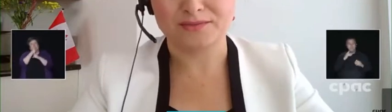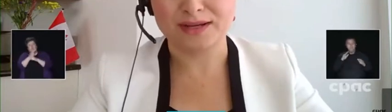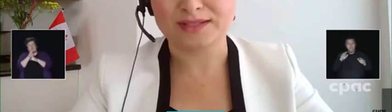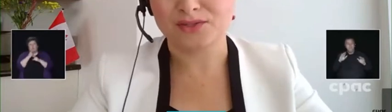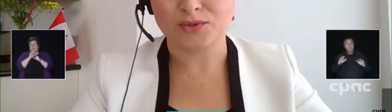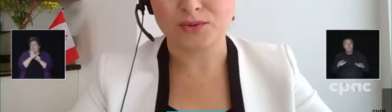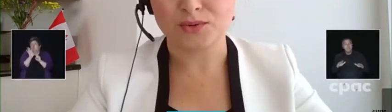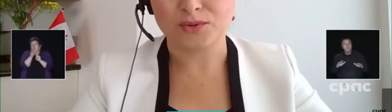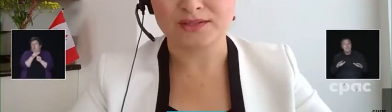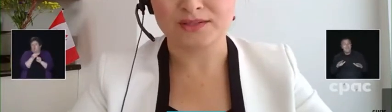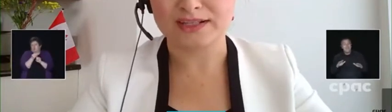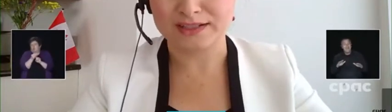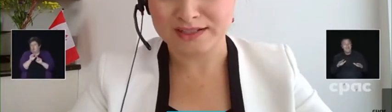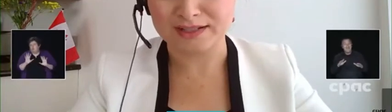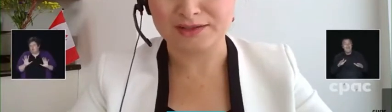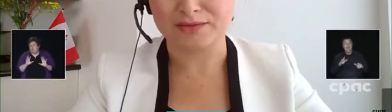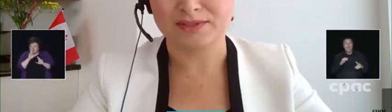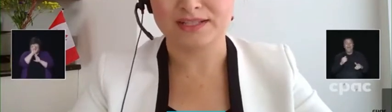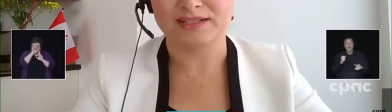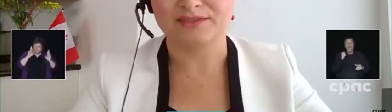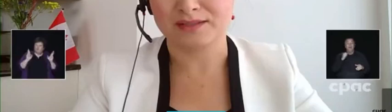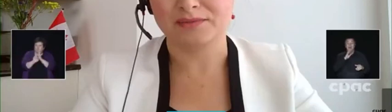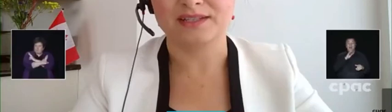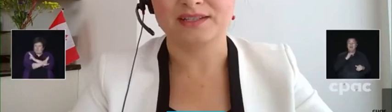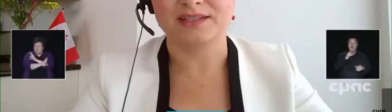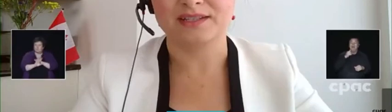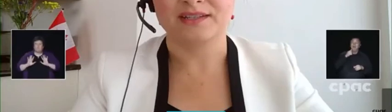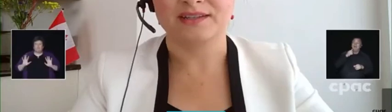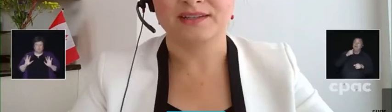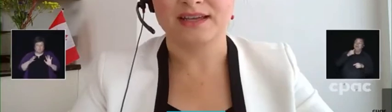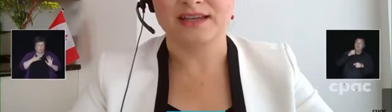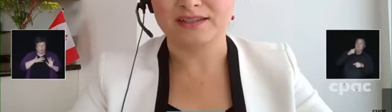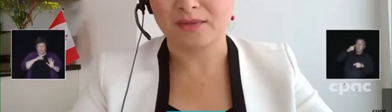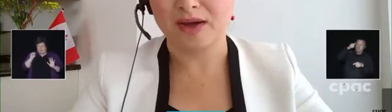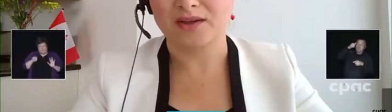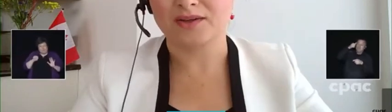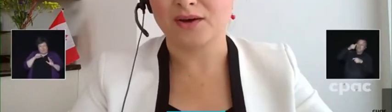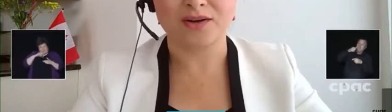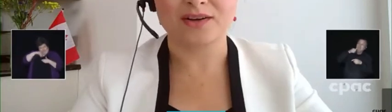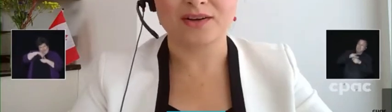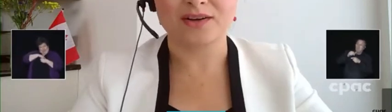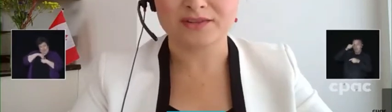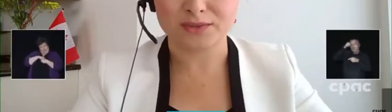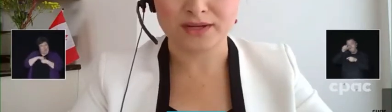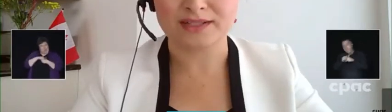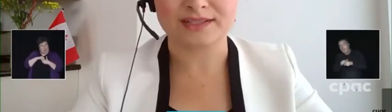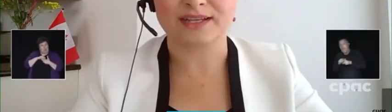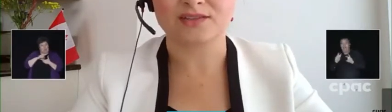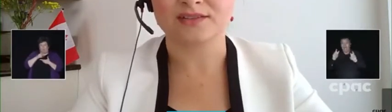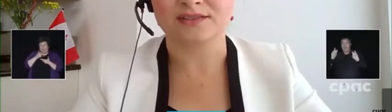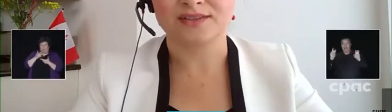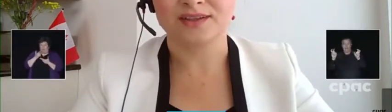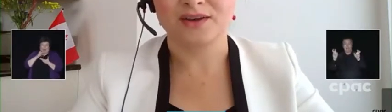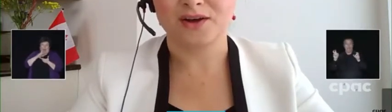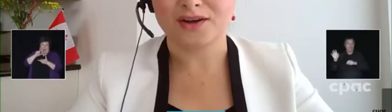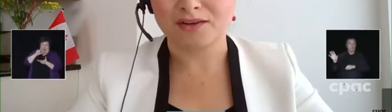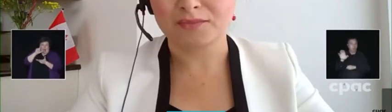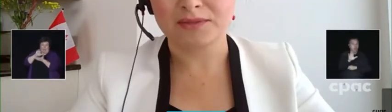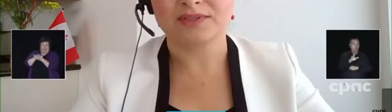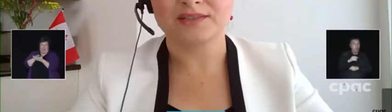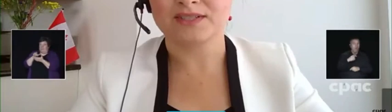So, you know, rest assured, I continue to believe deeply that the Taliban are a terrorist organization.